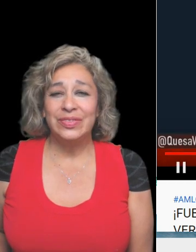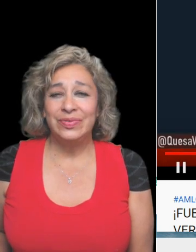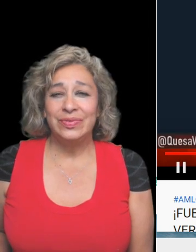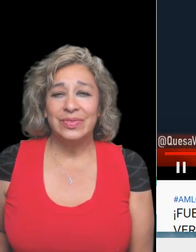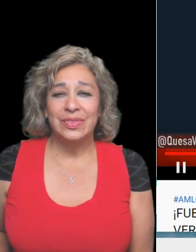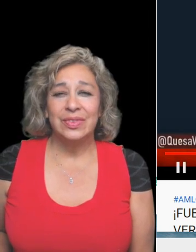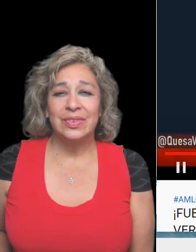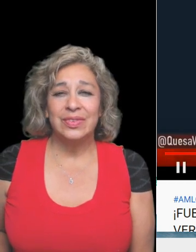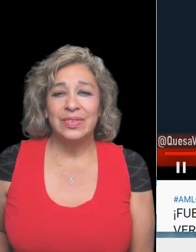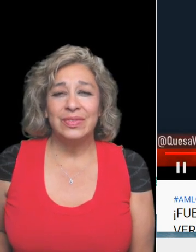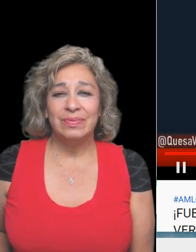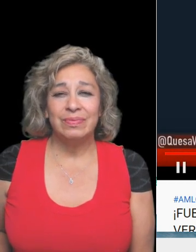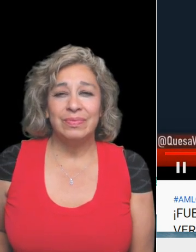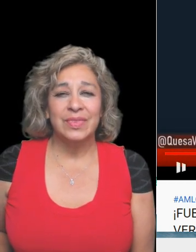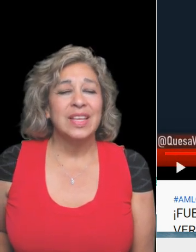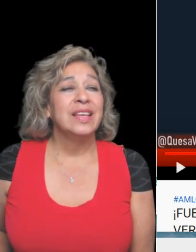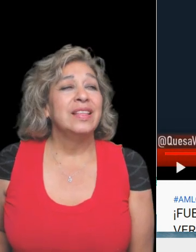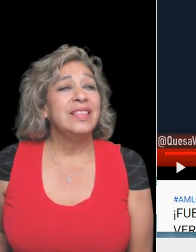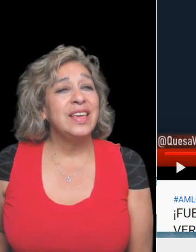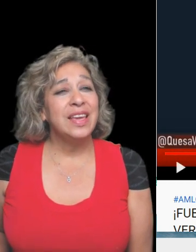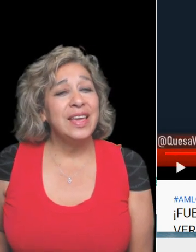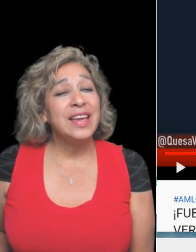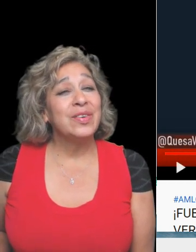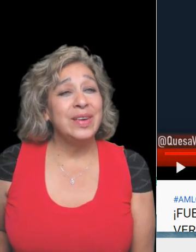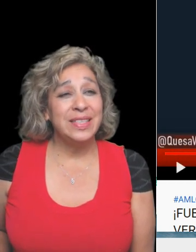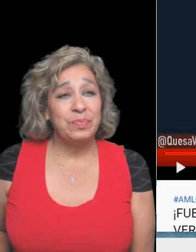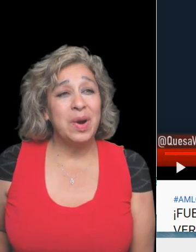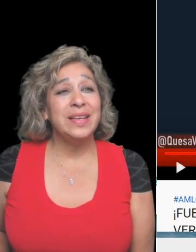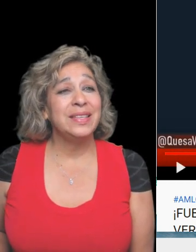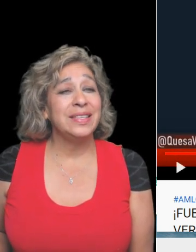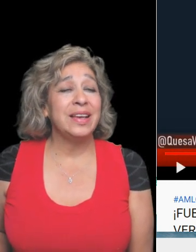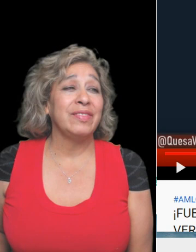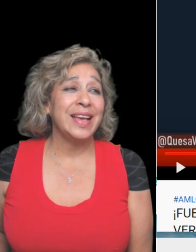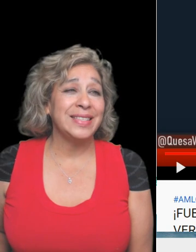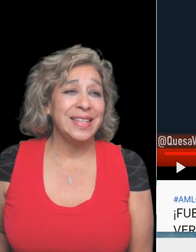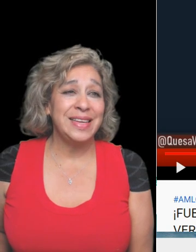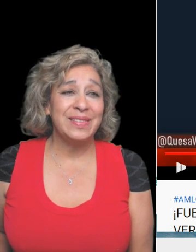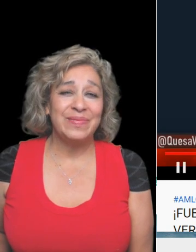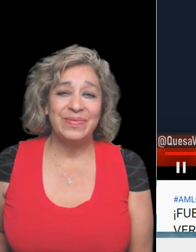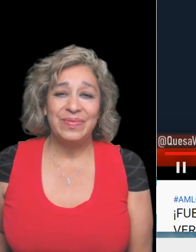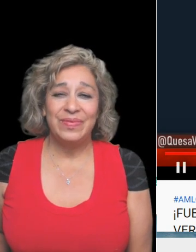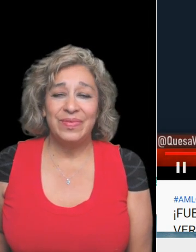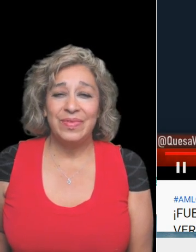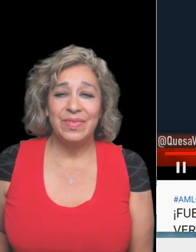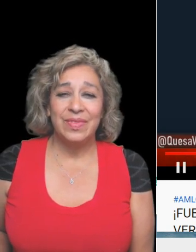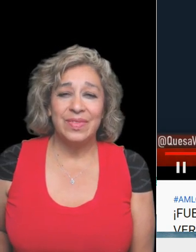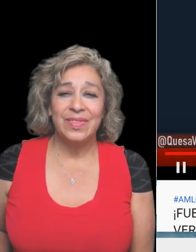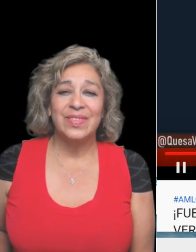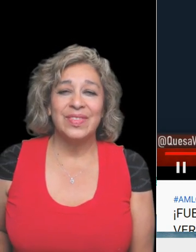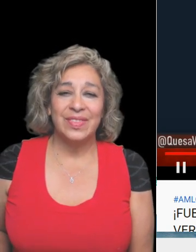the the increased prices of gasoline, the